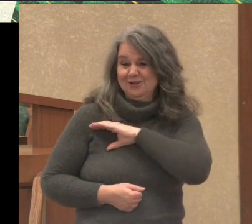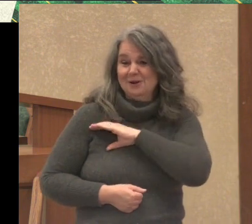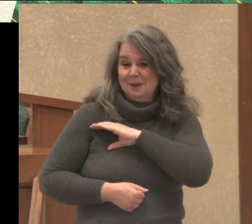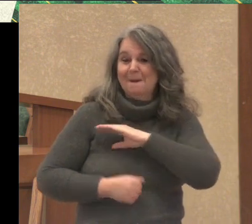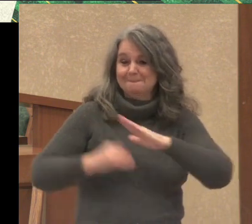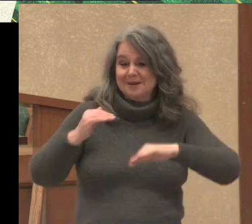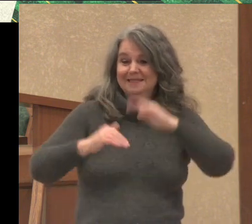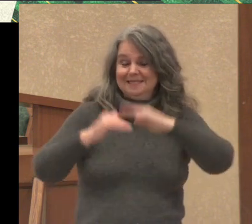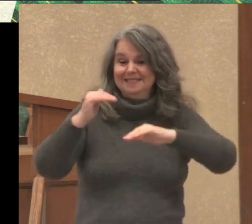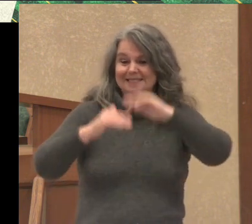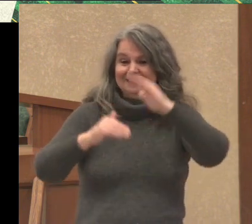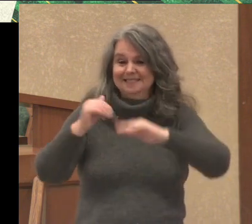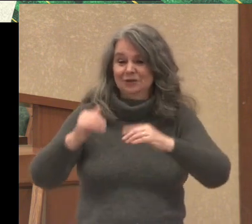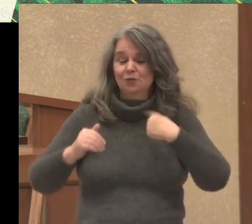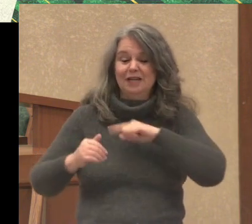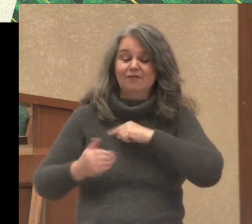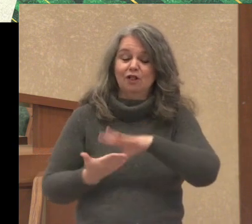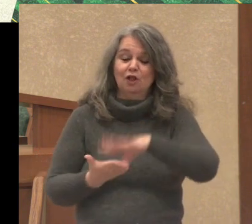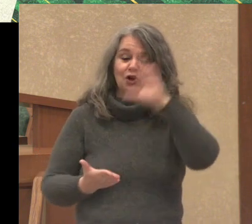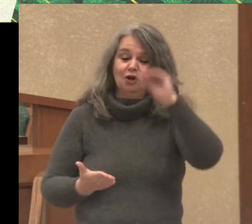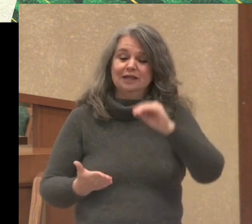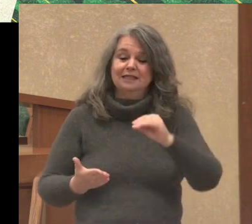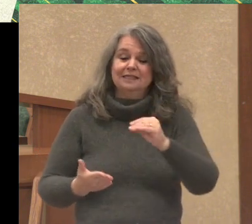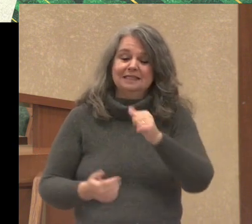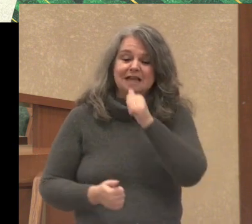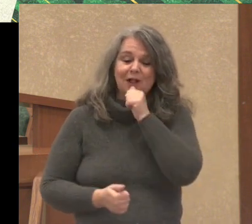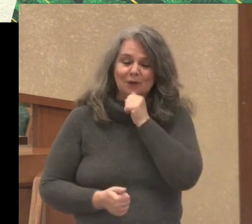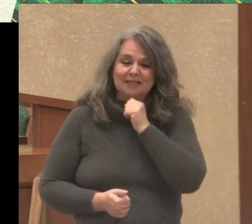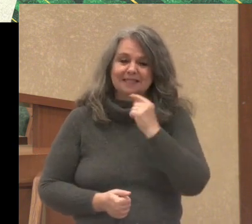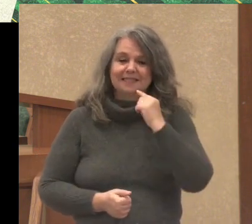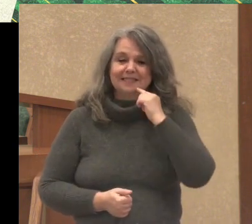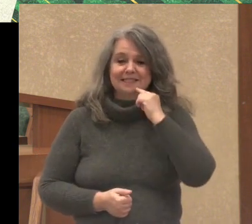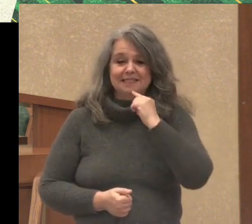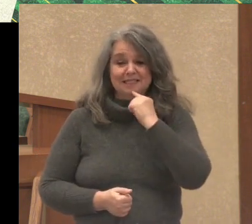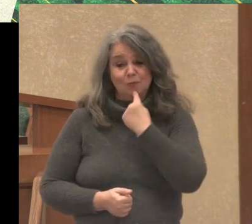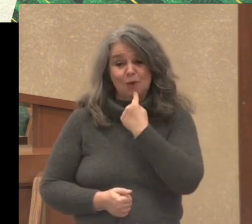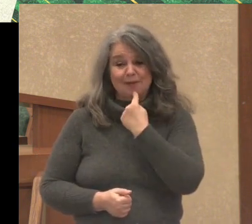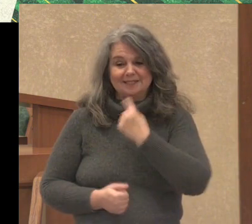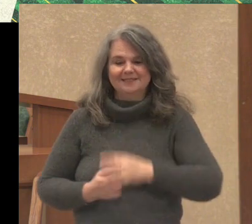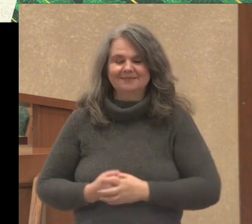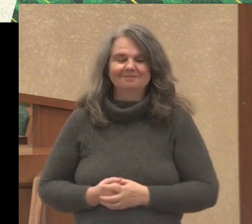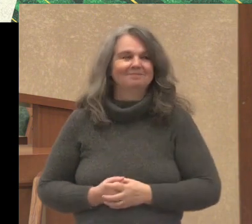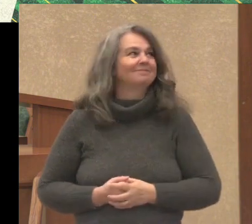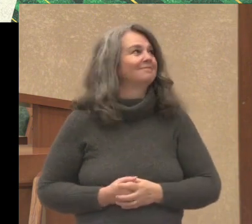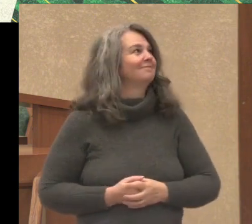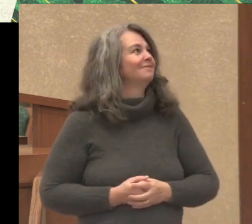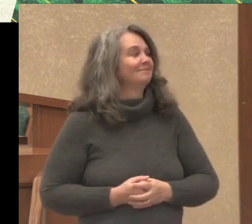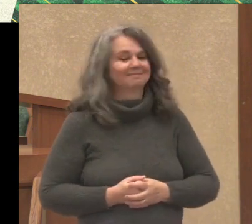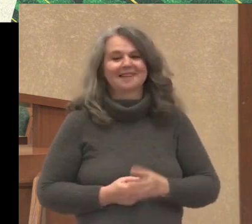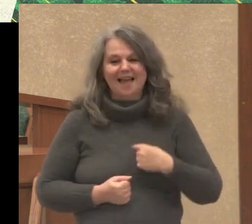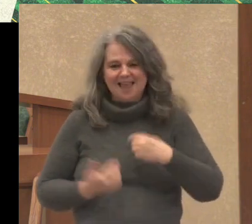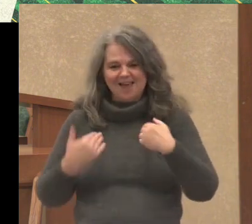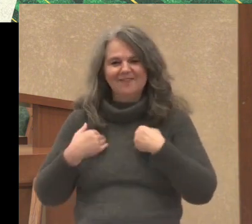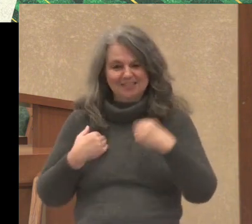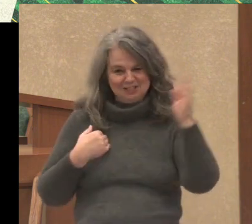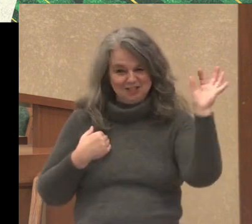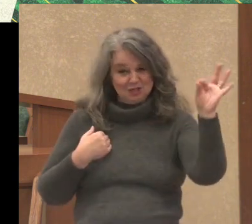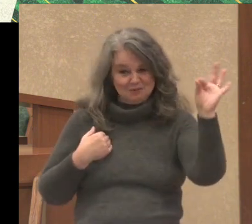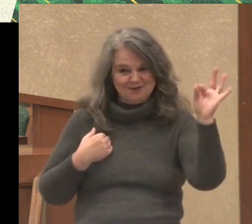learned to deal with disappointment. All right. There is a sermon in here somewhere, right?